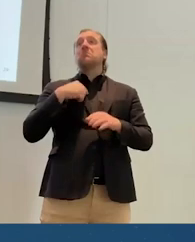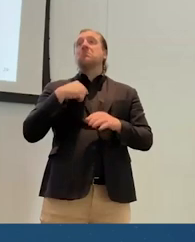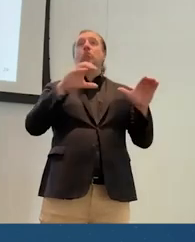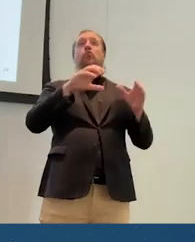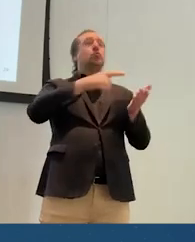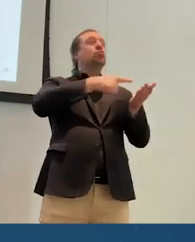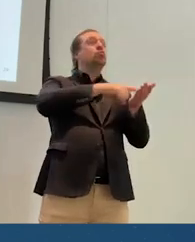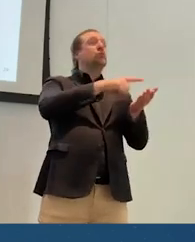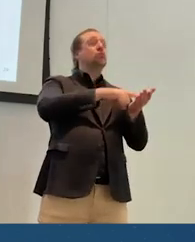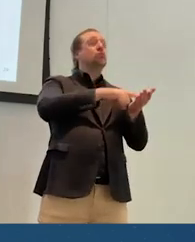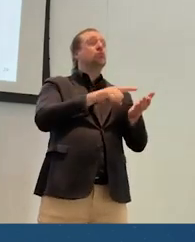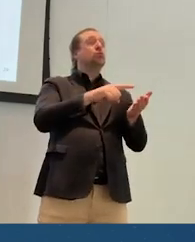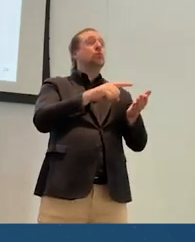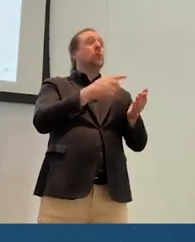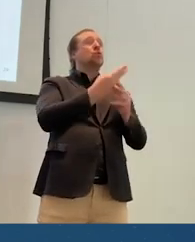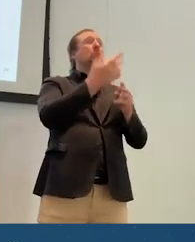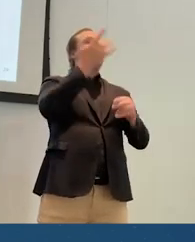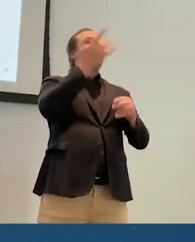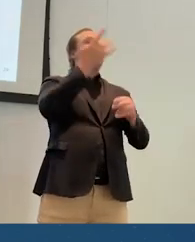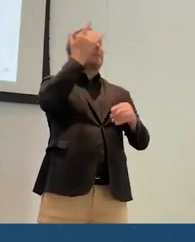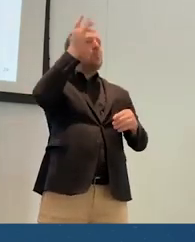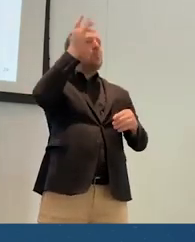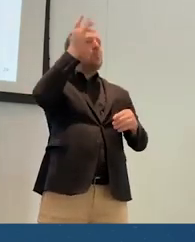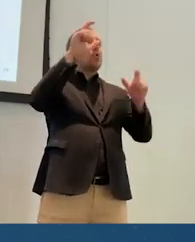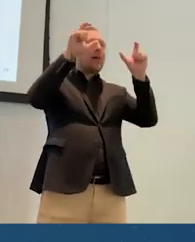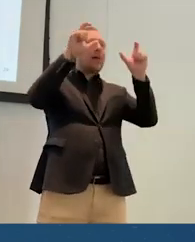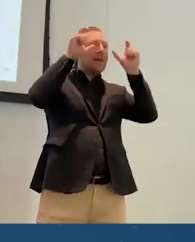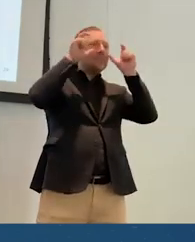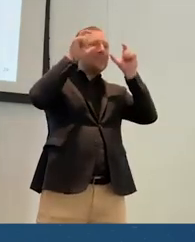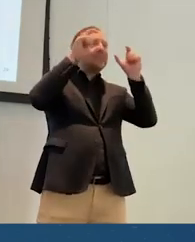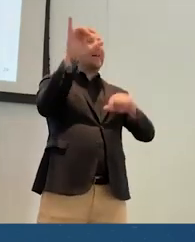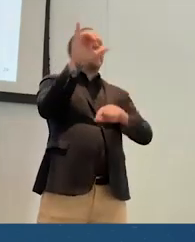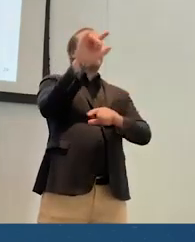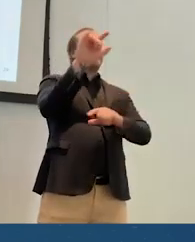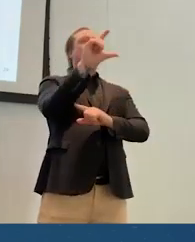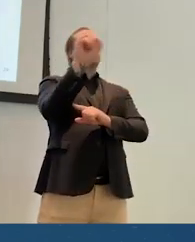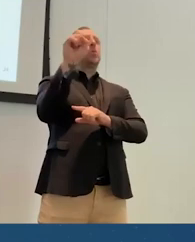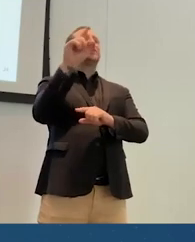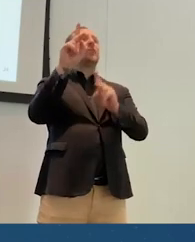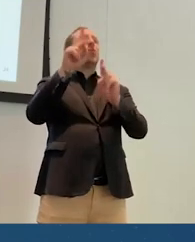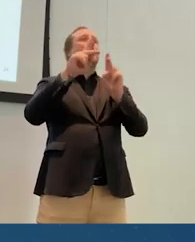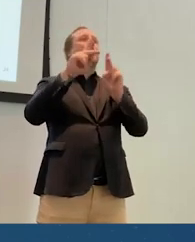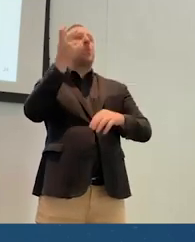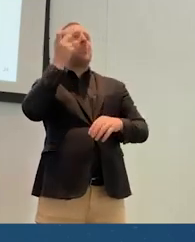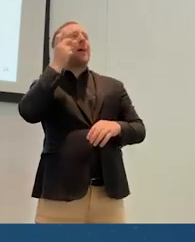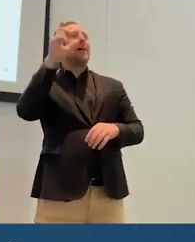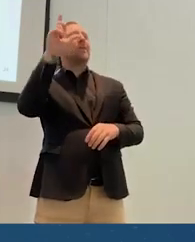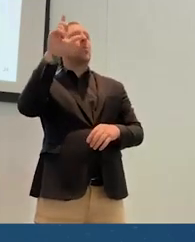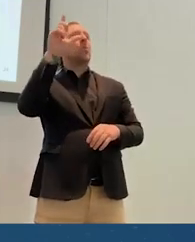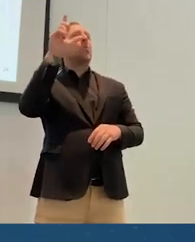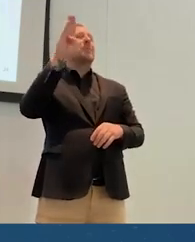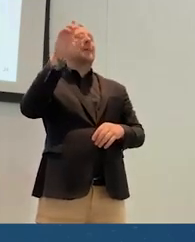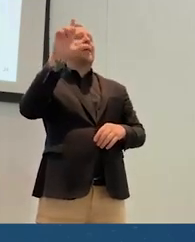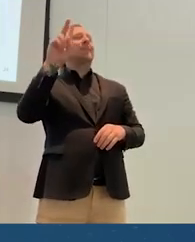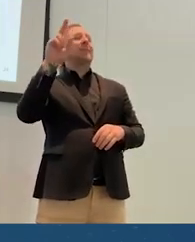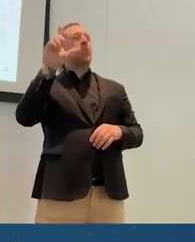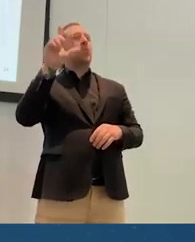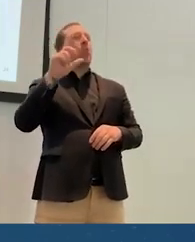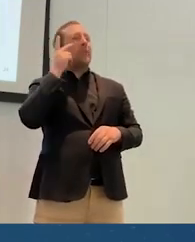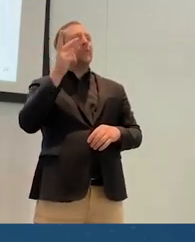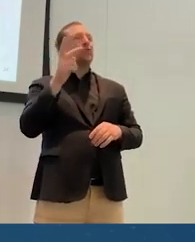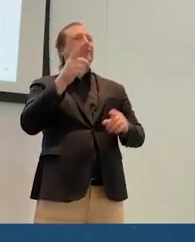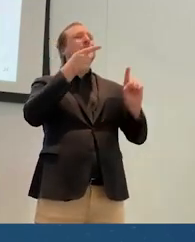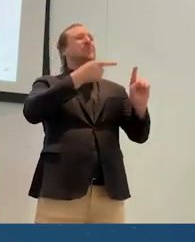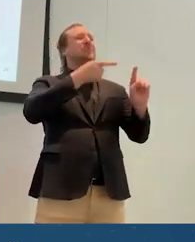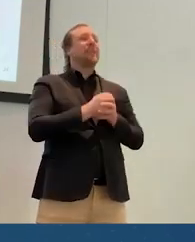research on using smart glasses in particular as tools for people with visual impairments with low vision specifically. And what I